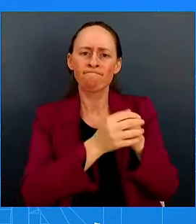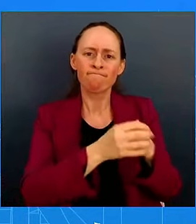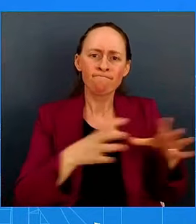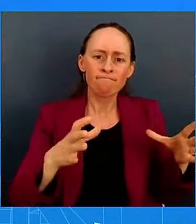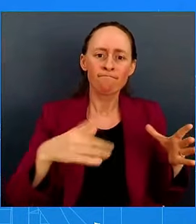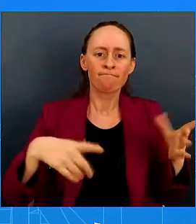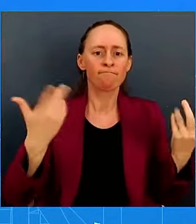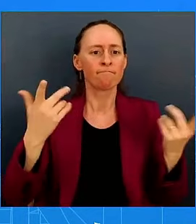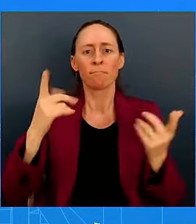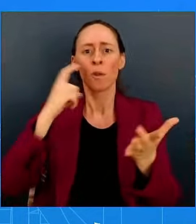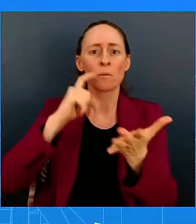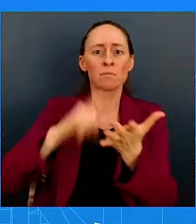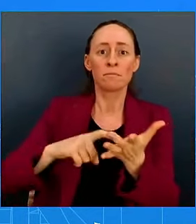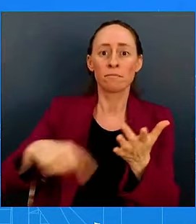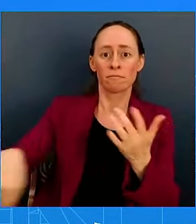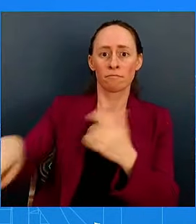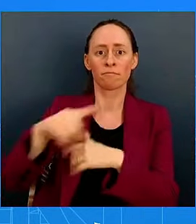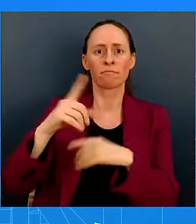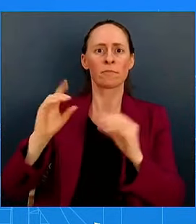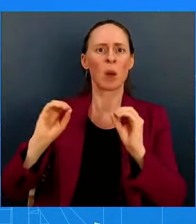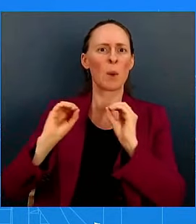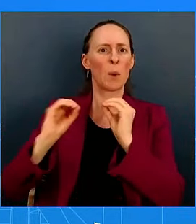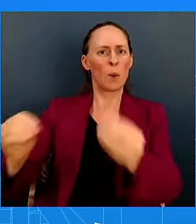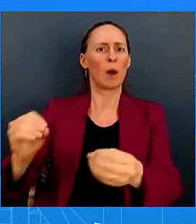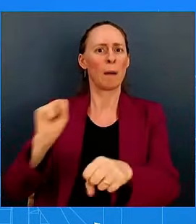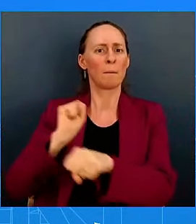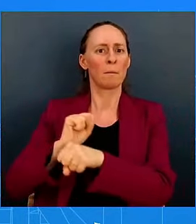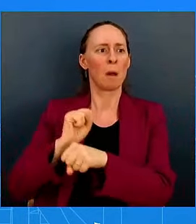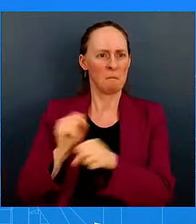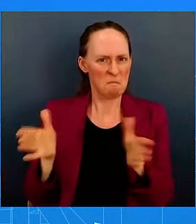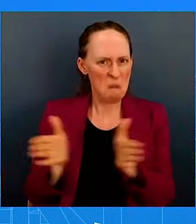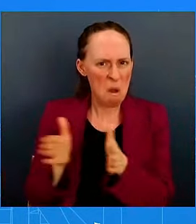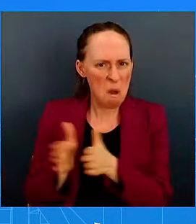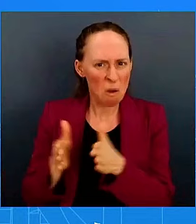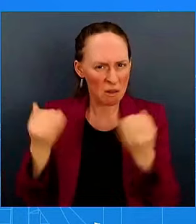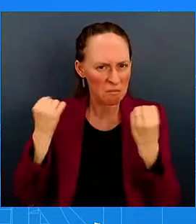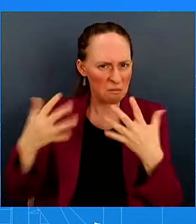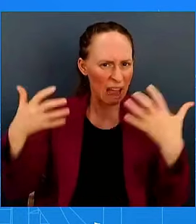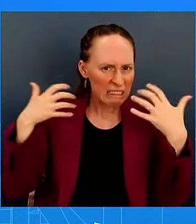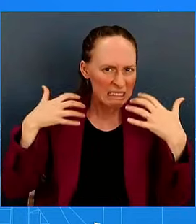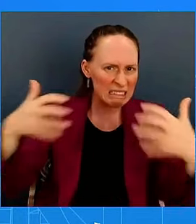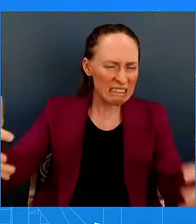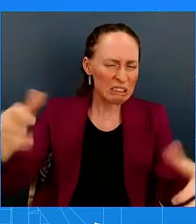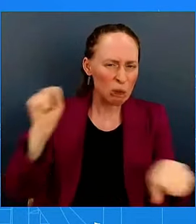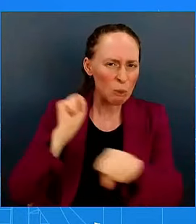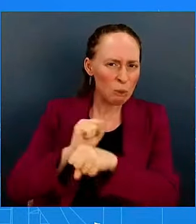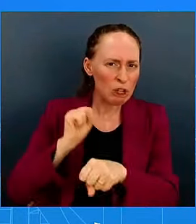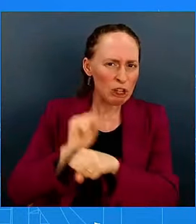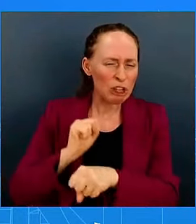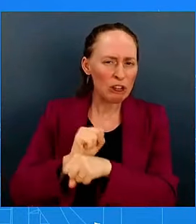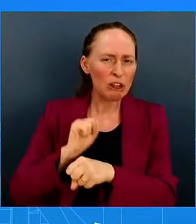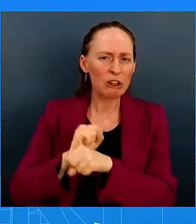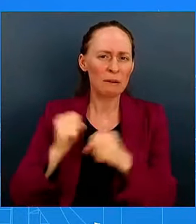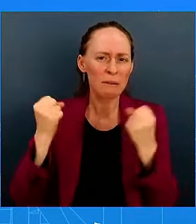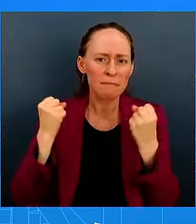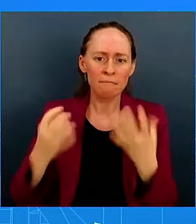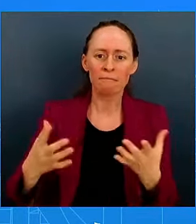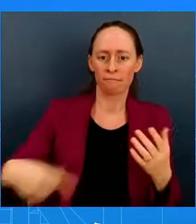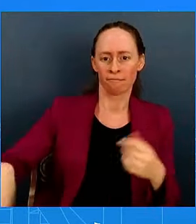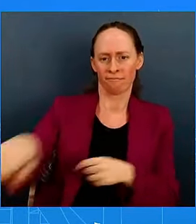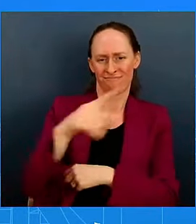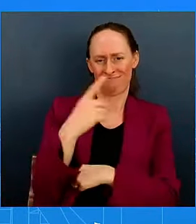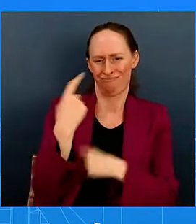which is incredibly important. The labor market continues to be in a solid condition. I think that's important, too,